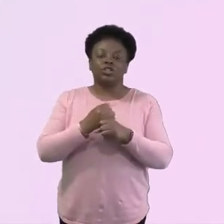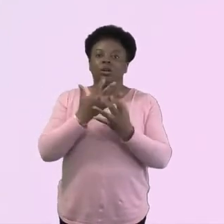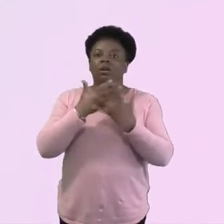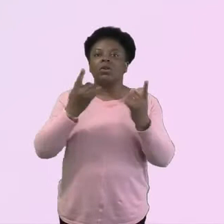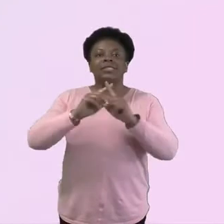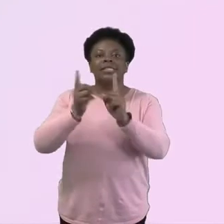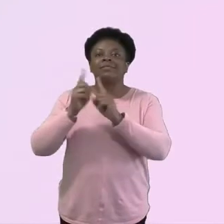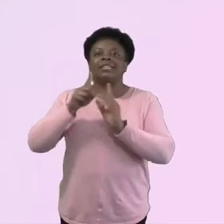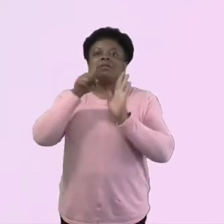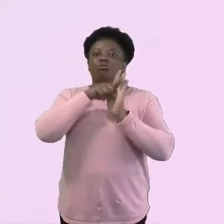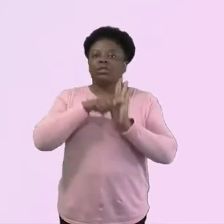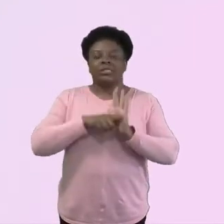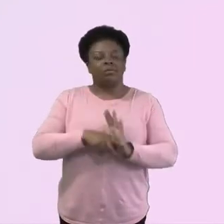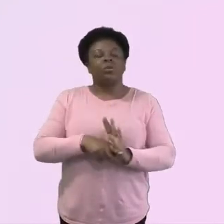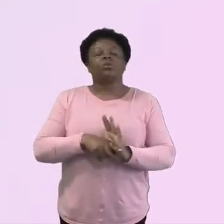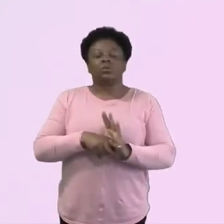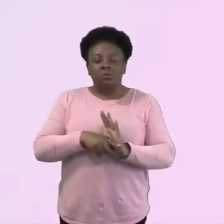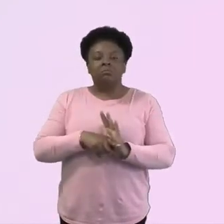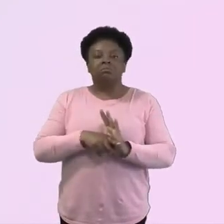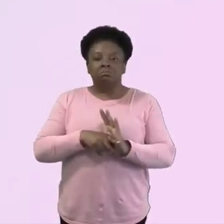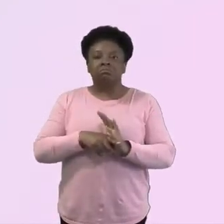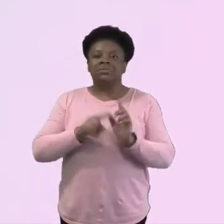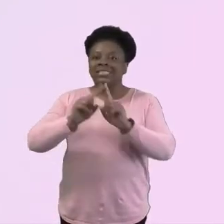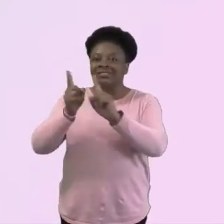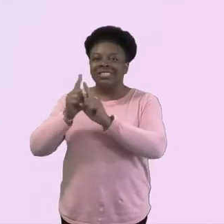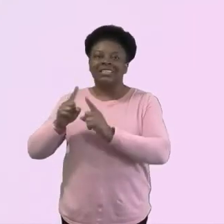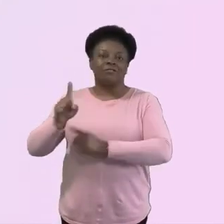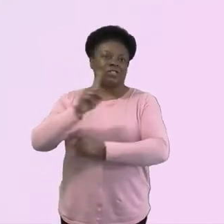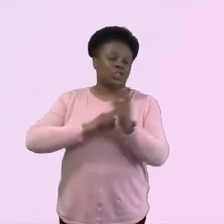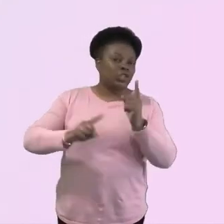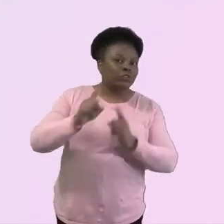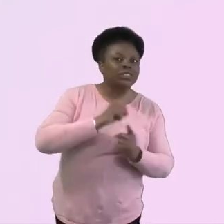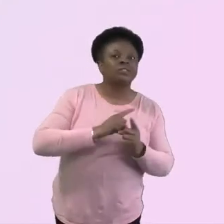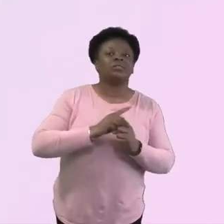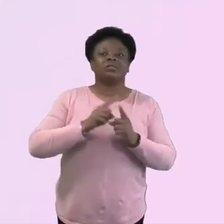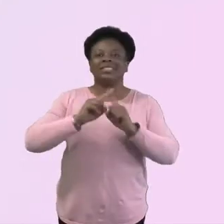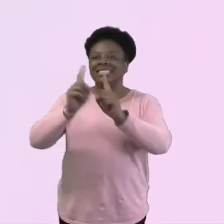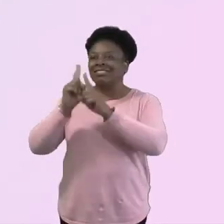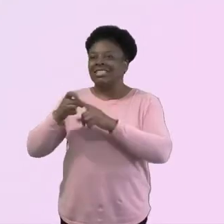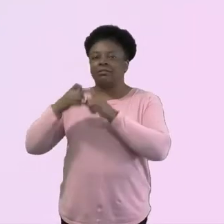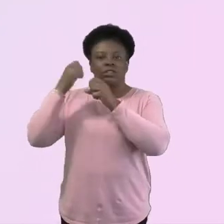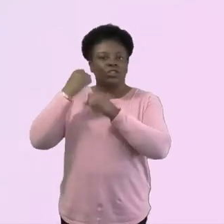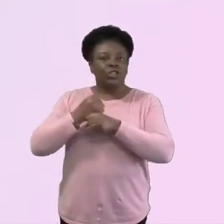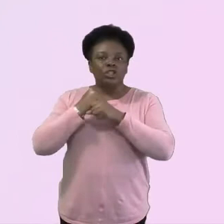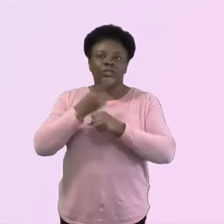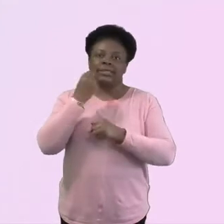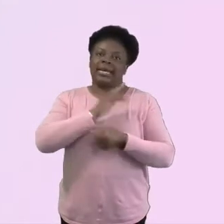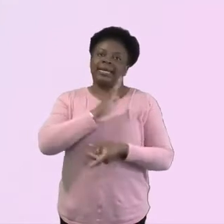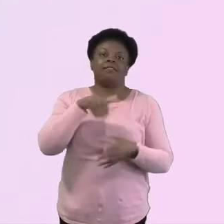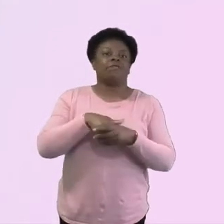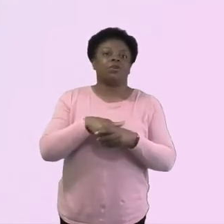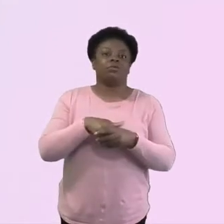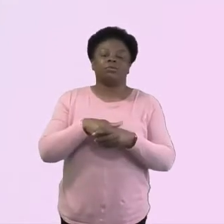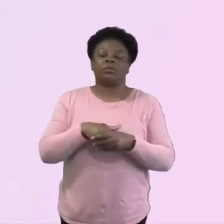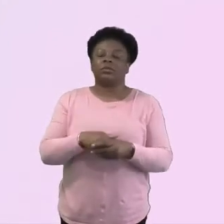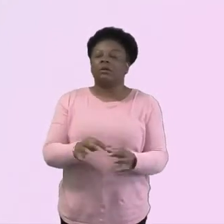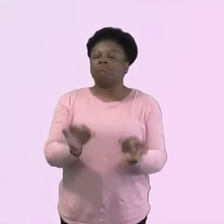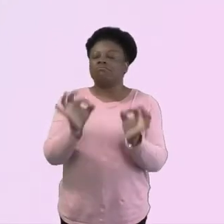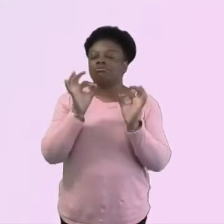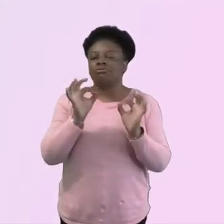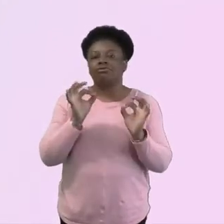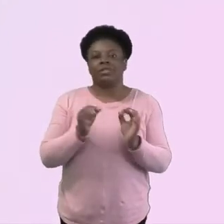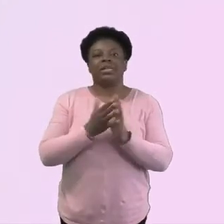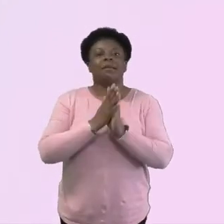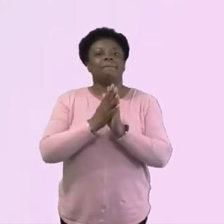all of our churches and all the services and so on that we put on. And it's a brilliant book just to get a background for